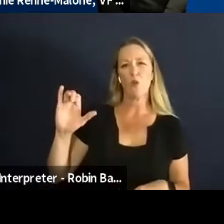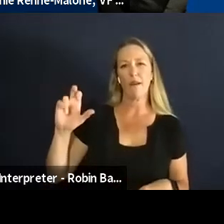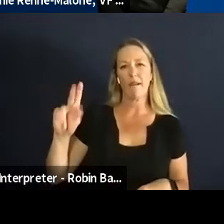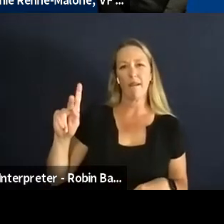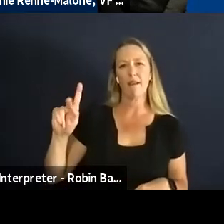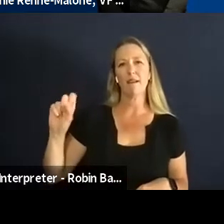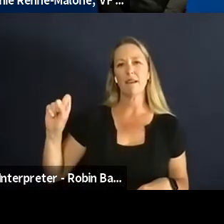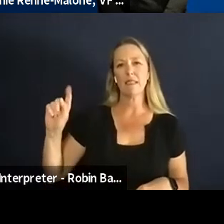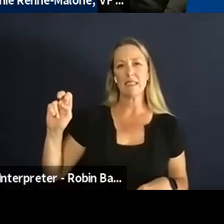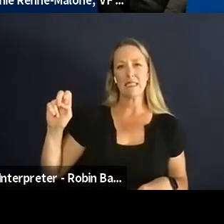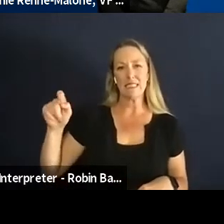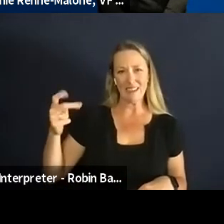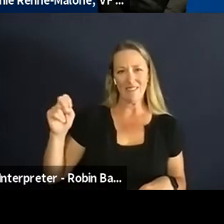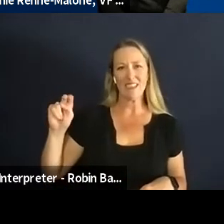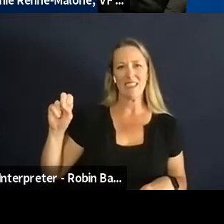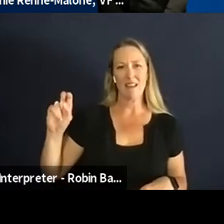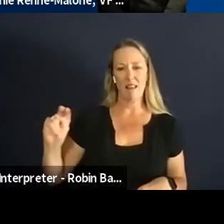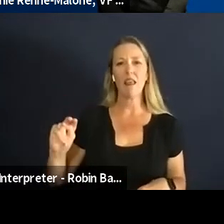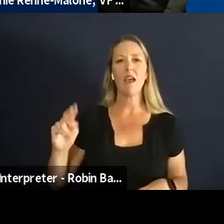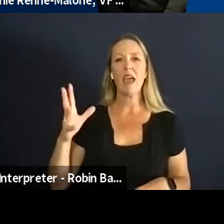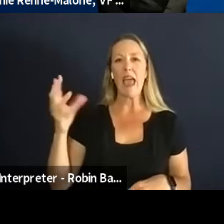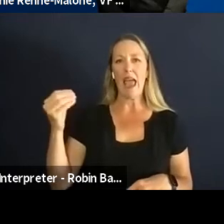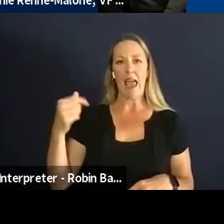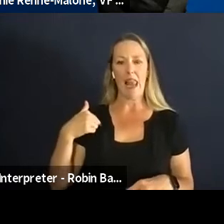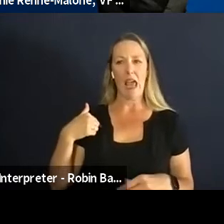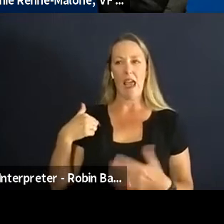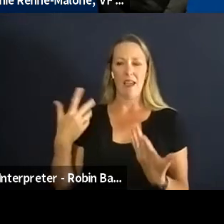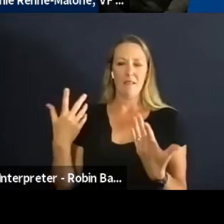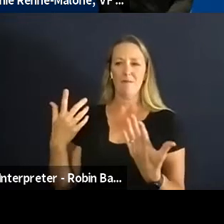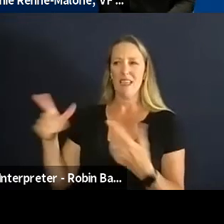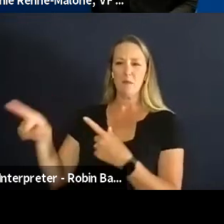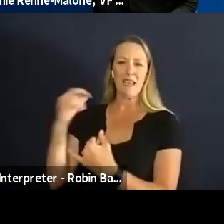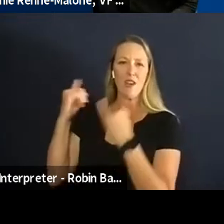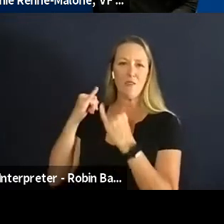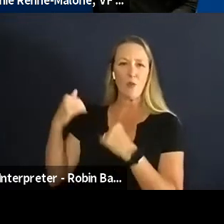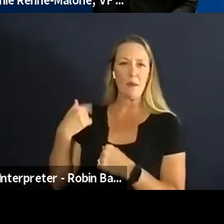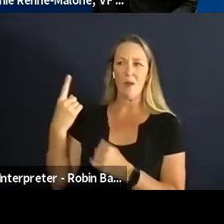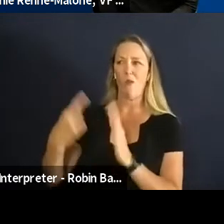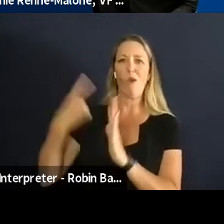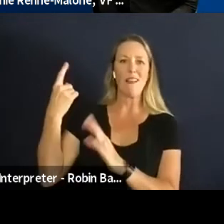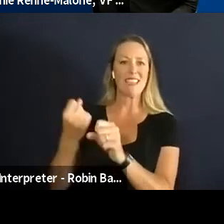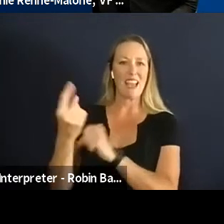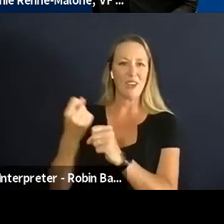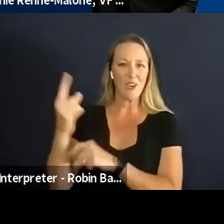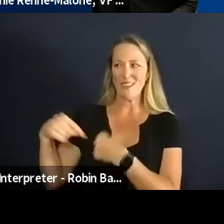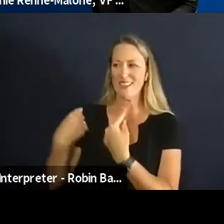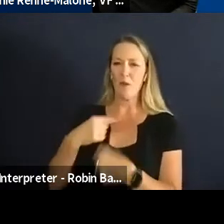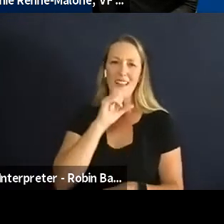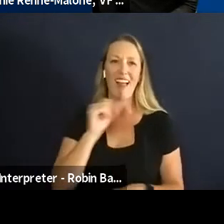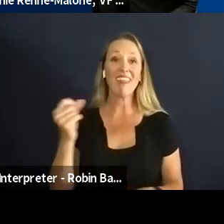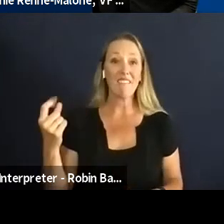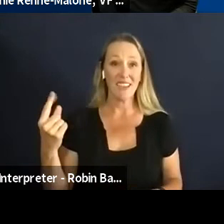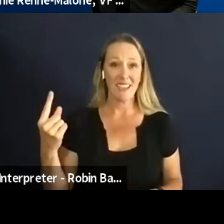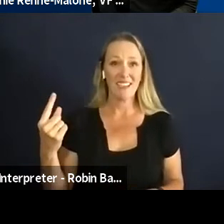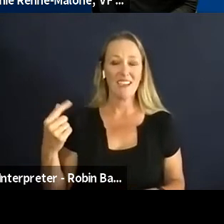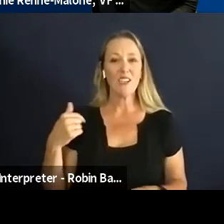and uh I've been getting interviewed hit by him once a year since I was 11 and I remember going back